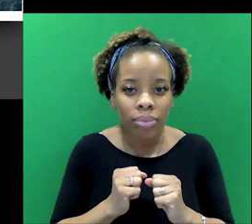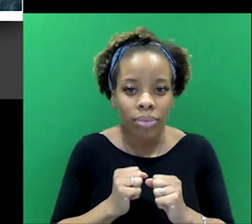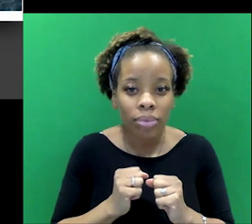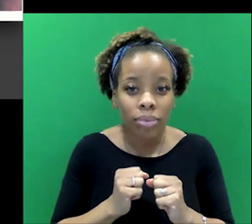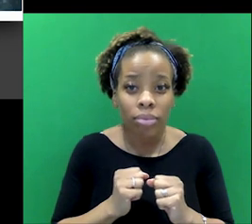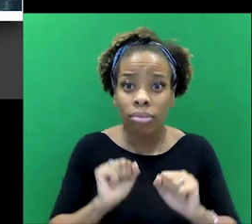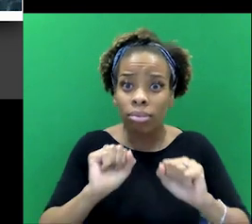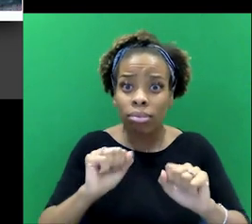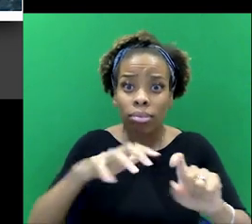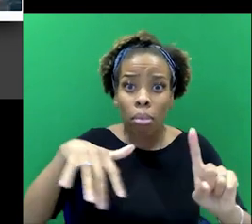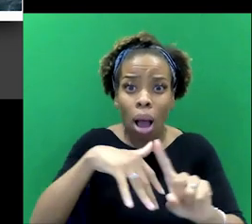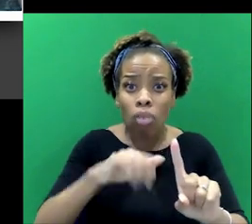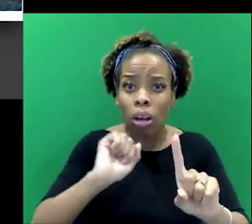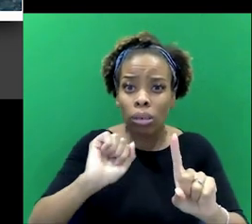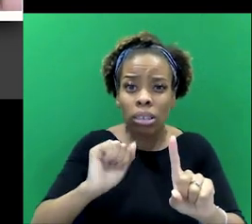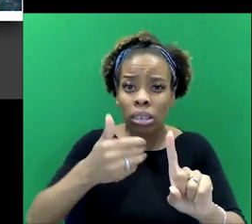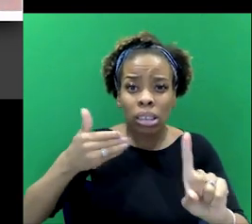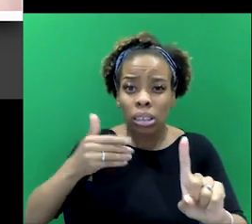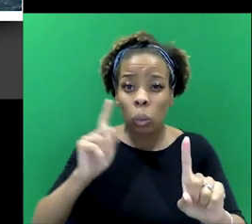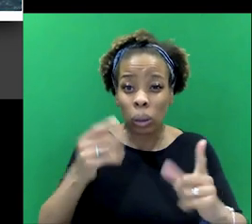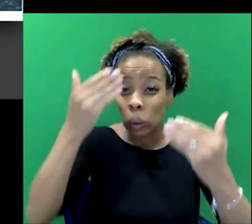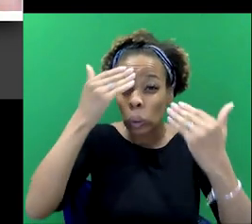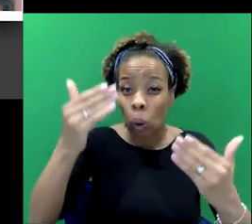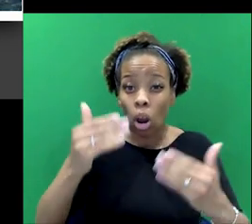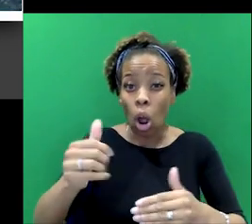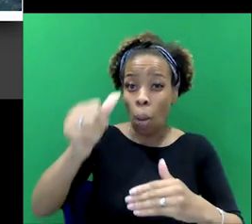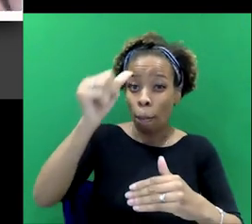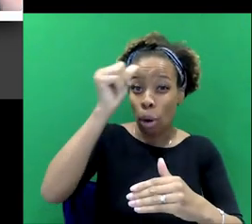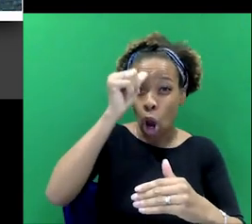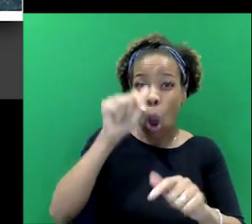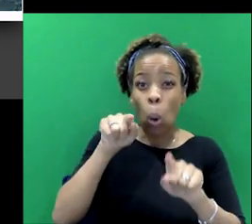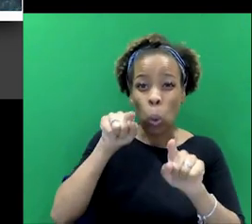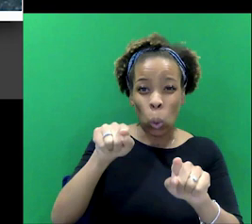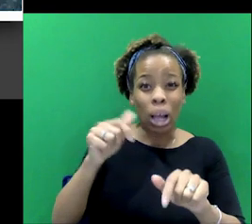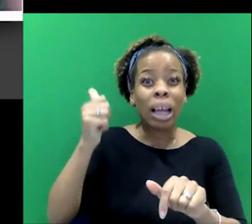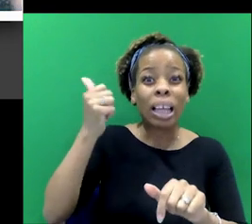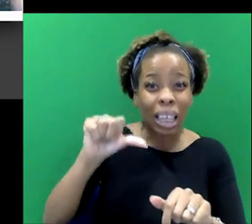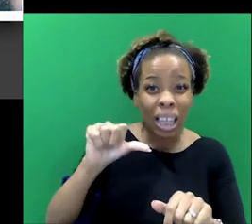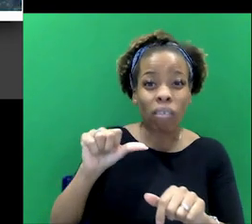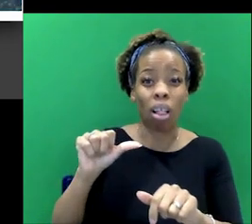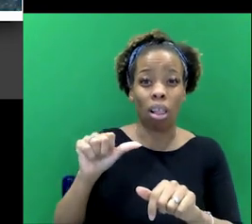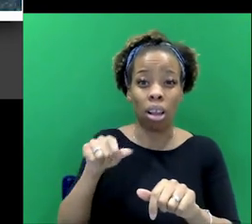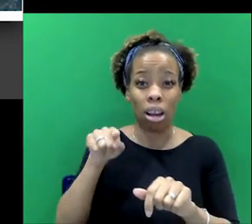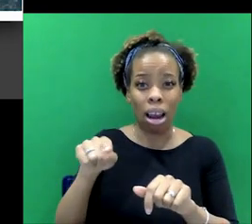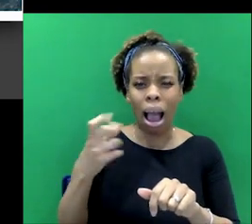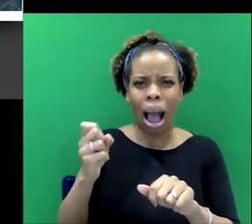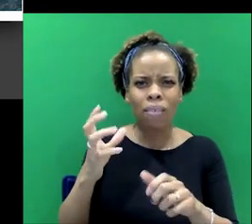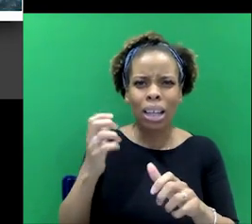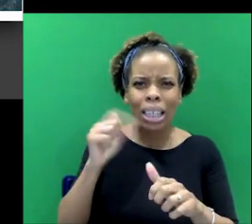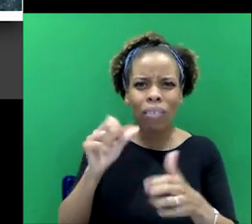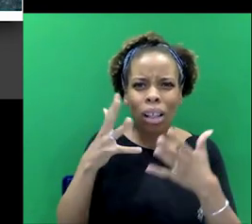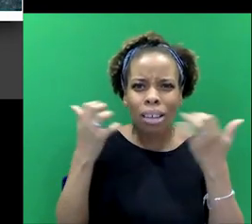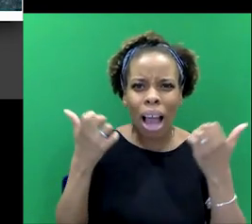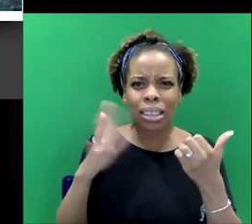know what he is, but he's bad news. Whatever he is, he's bad news. He's-haired man with an evil cat and a laboratory, essentially.